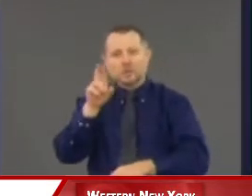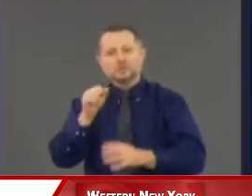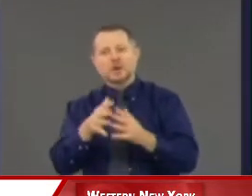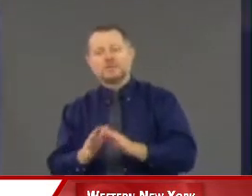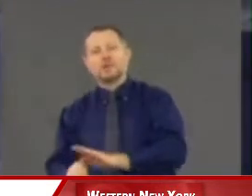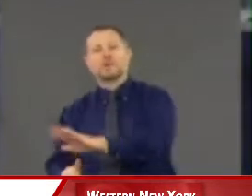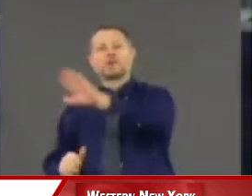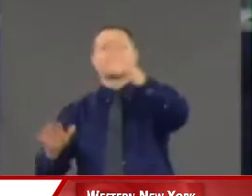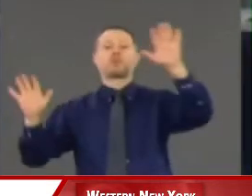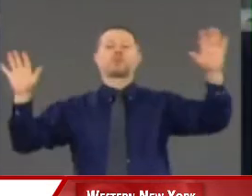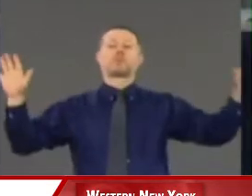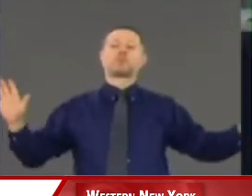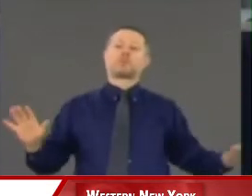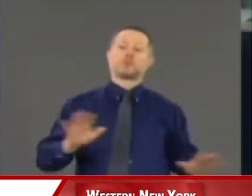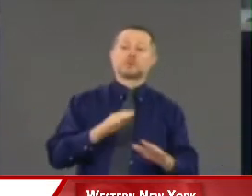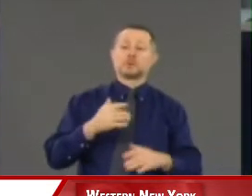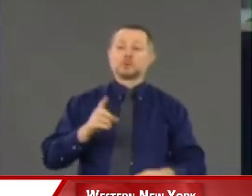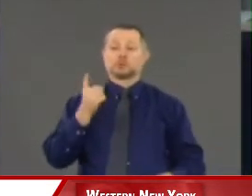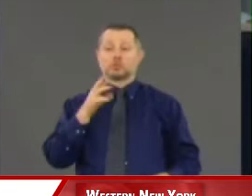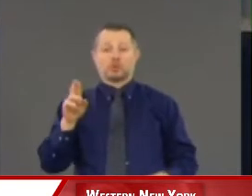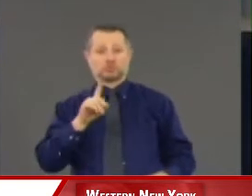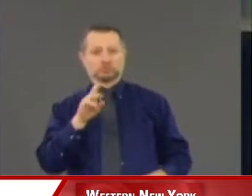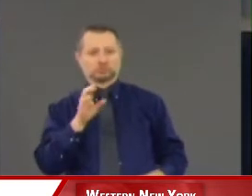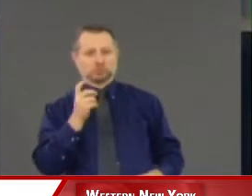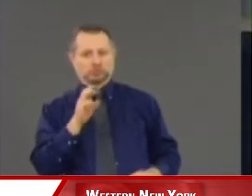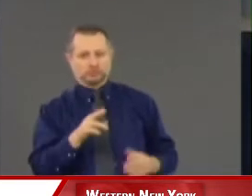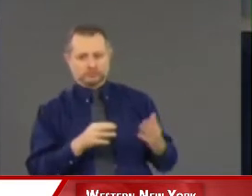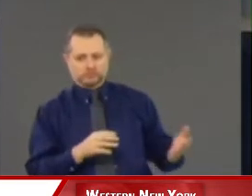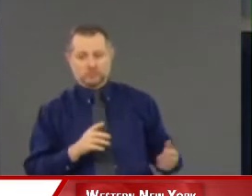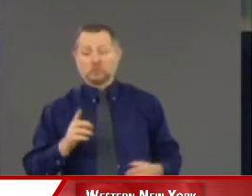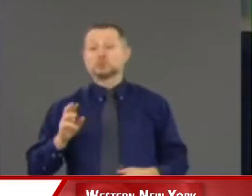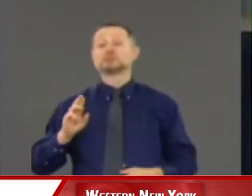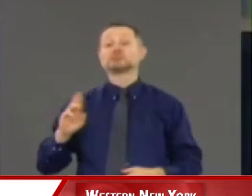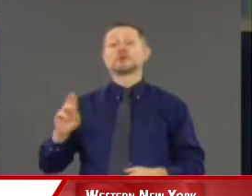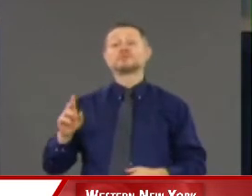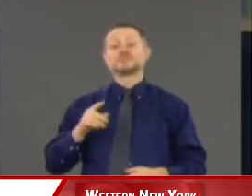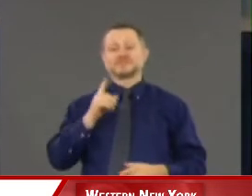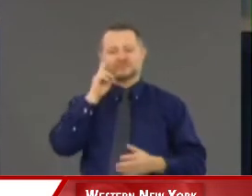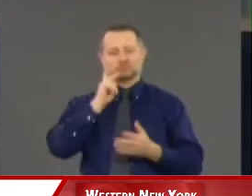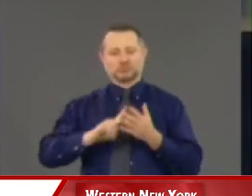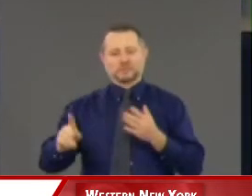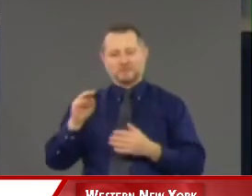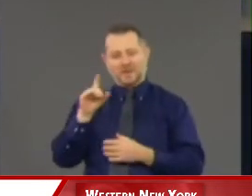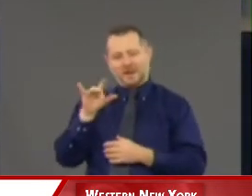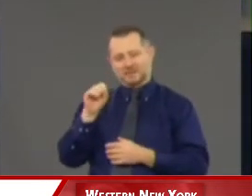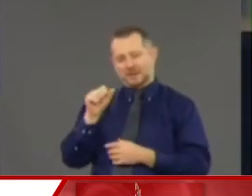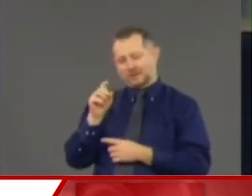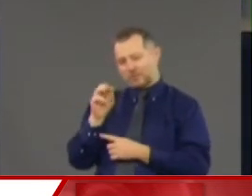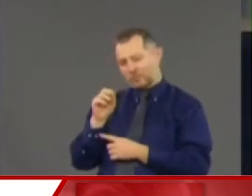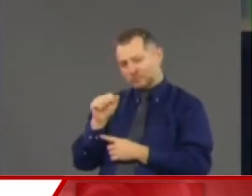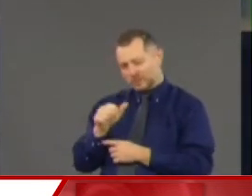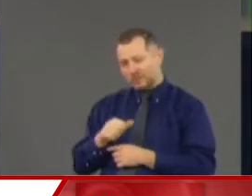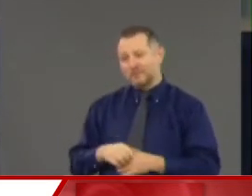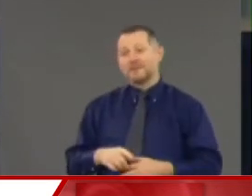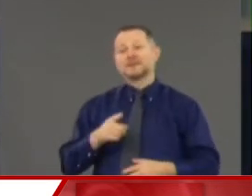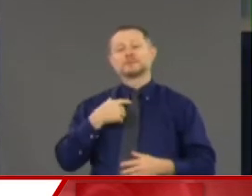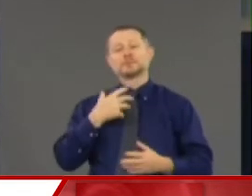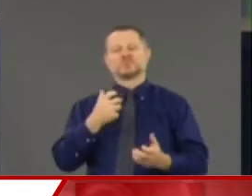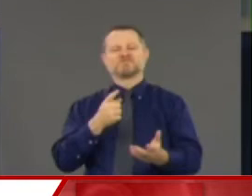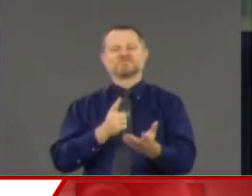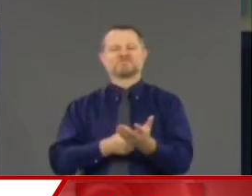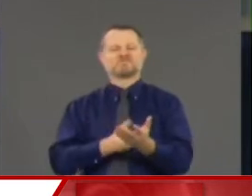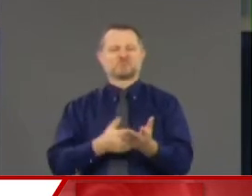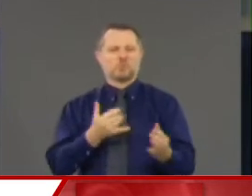glad to be joined by Dr. Howard Zucker. To my right, I'm glad to be joined by Secretary Melissa DeRosa. Let's talk about where we are.